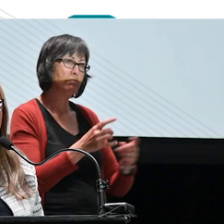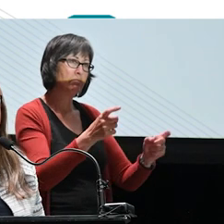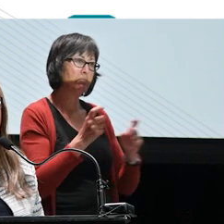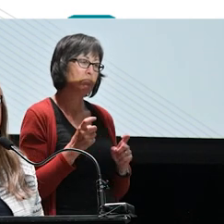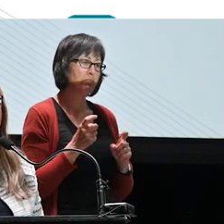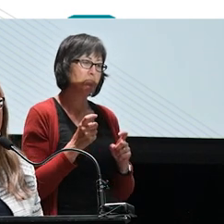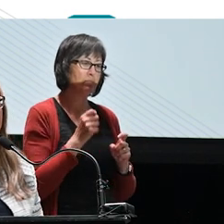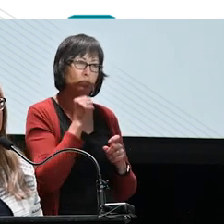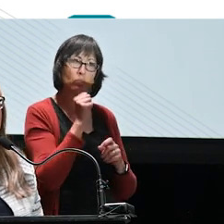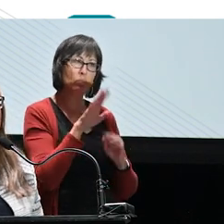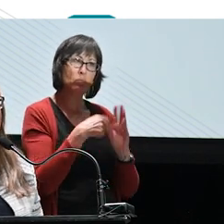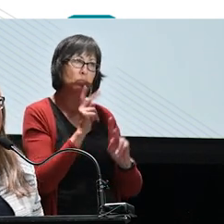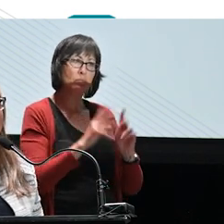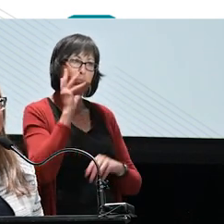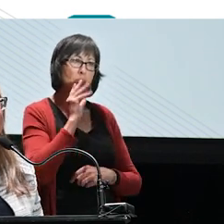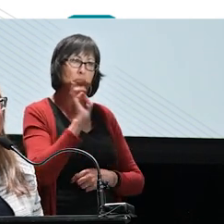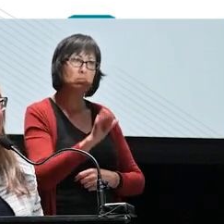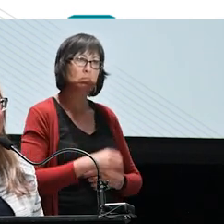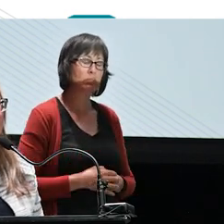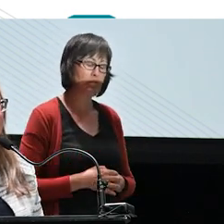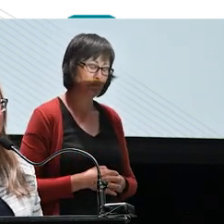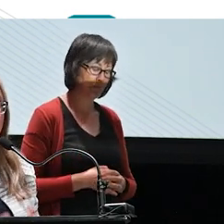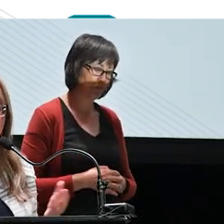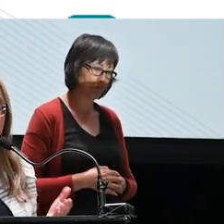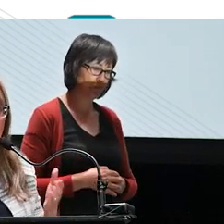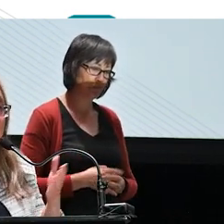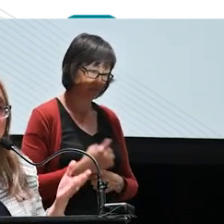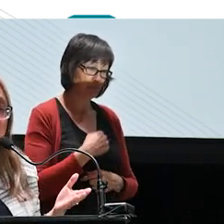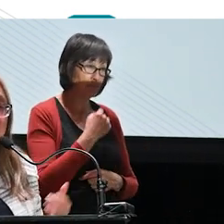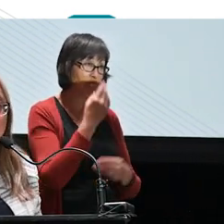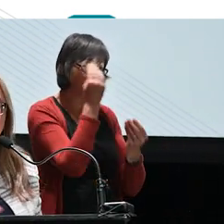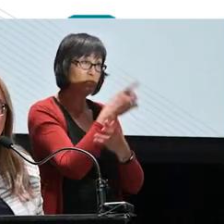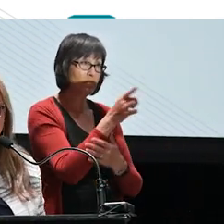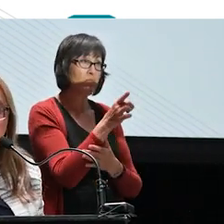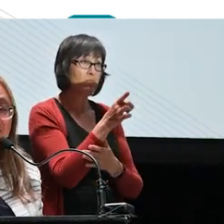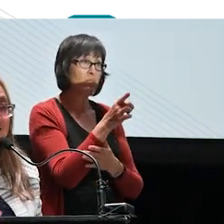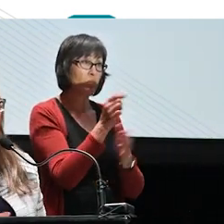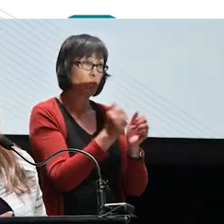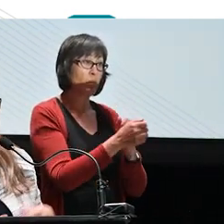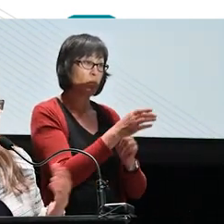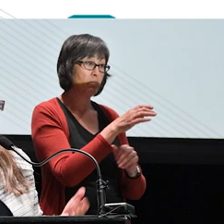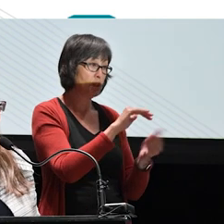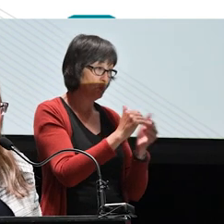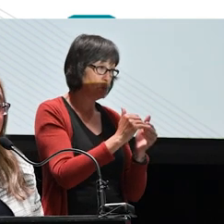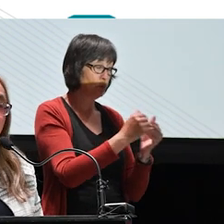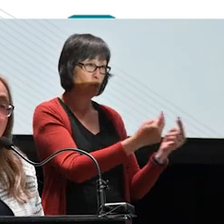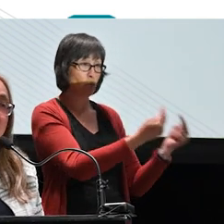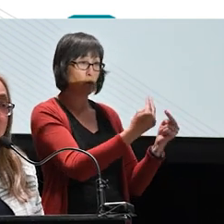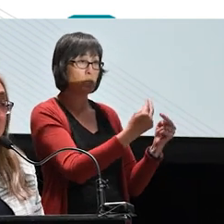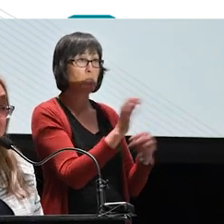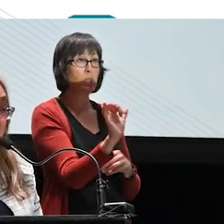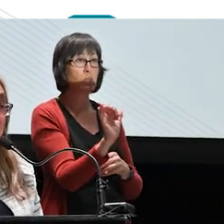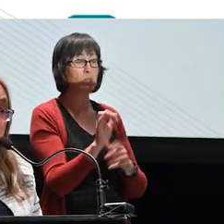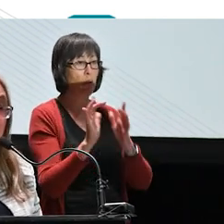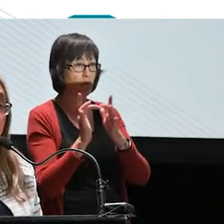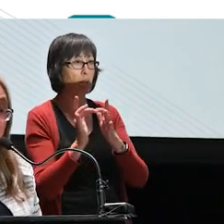Not everybody gets that. And, and so, um, I say this to you in front of this community and online and all kinds of other things,